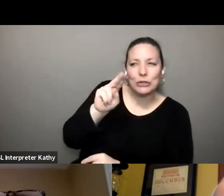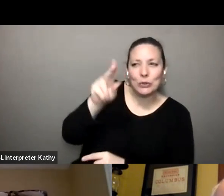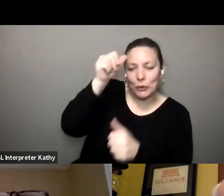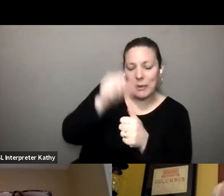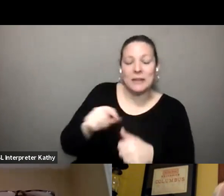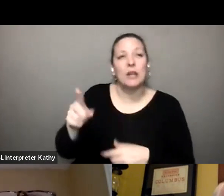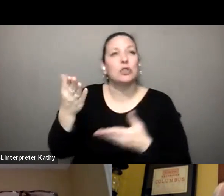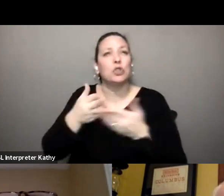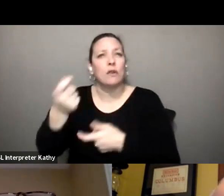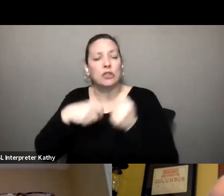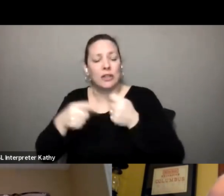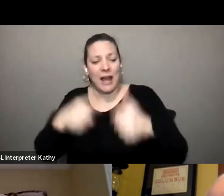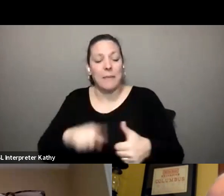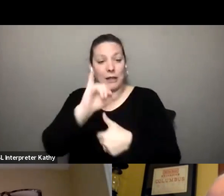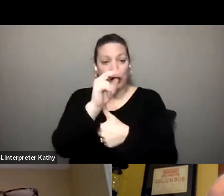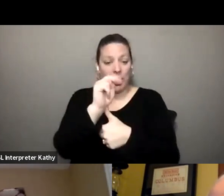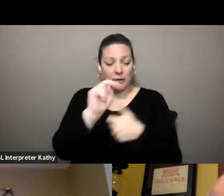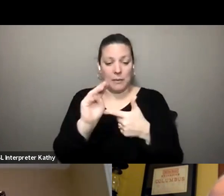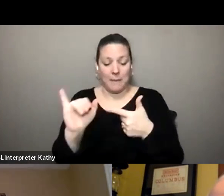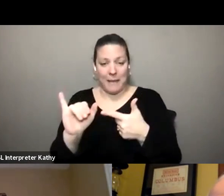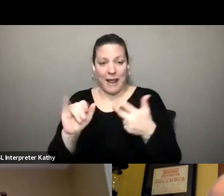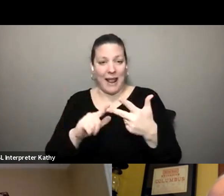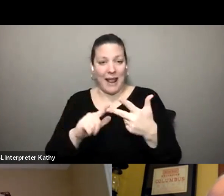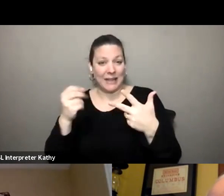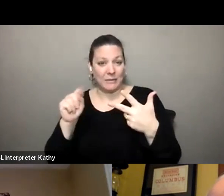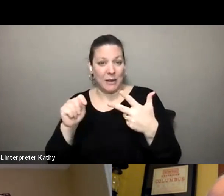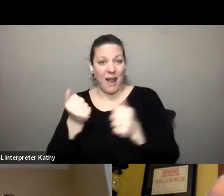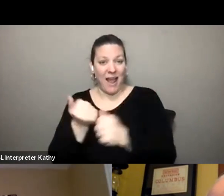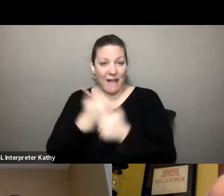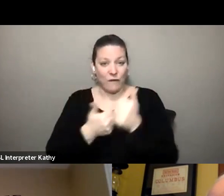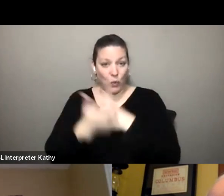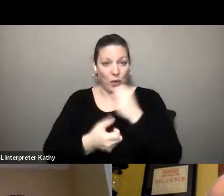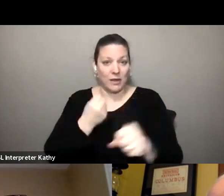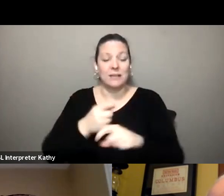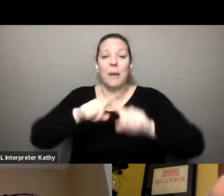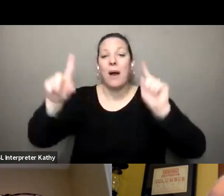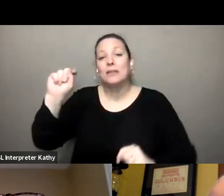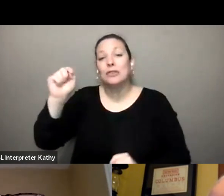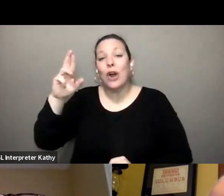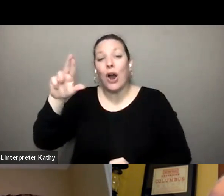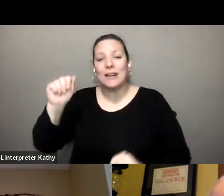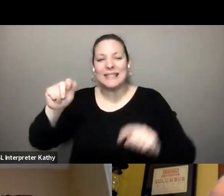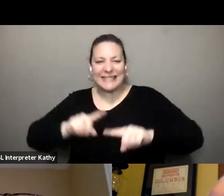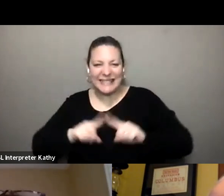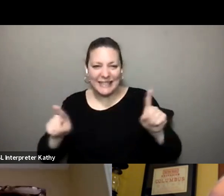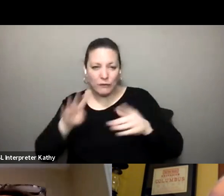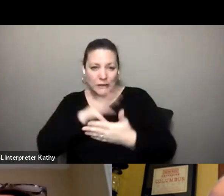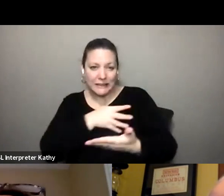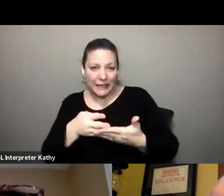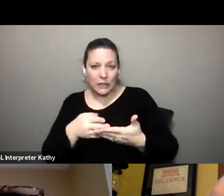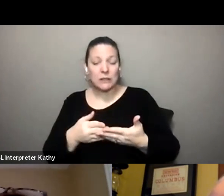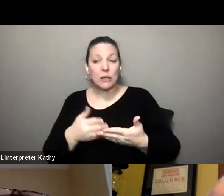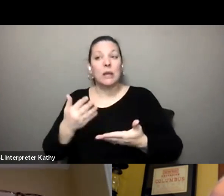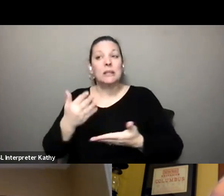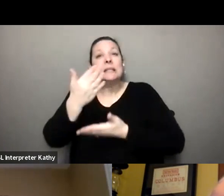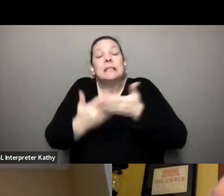january may and september triannually tardis is on a different frequency and i really feel that some of those changes might take effect yet this